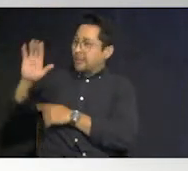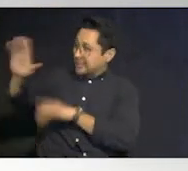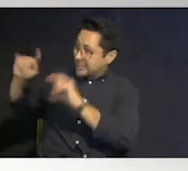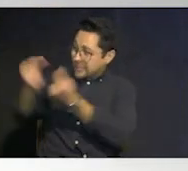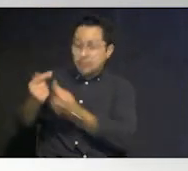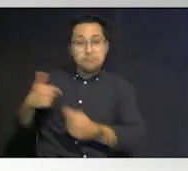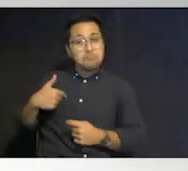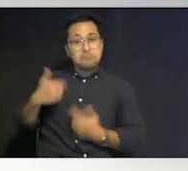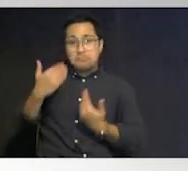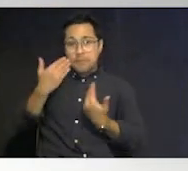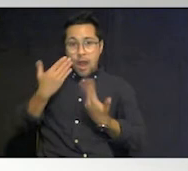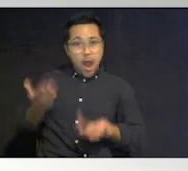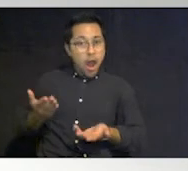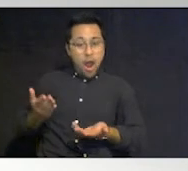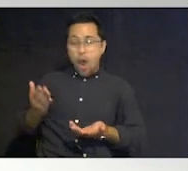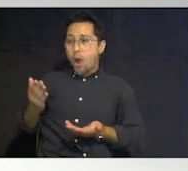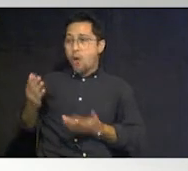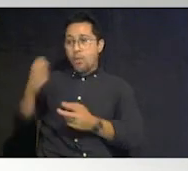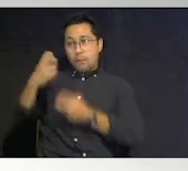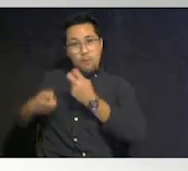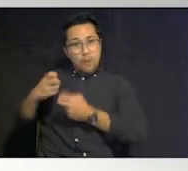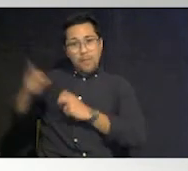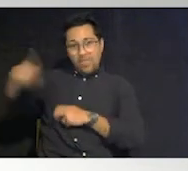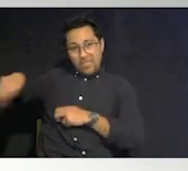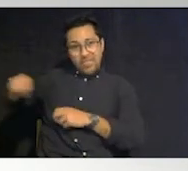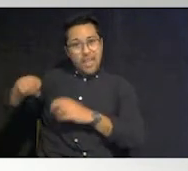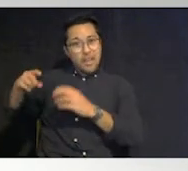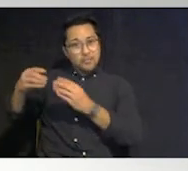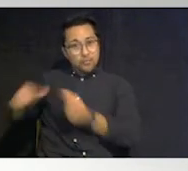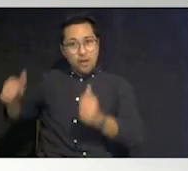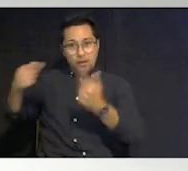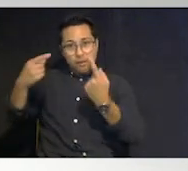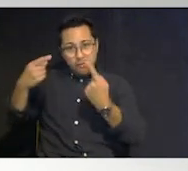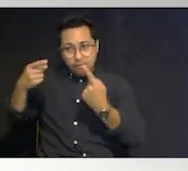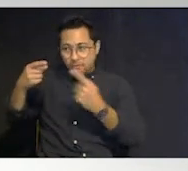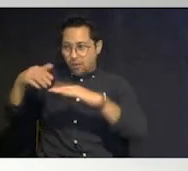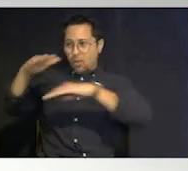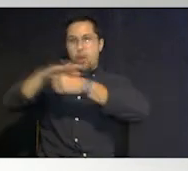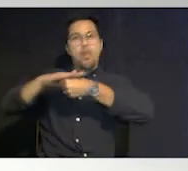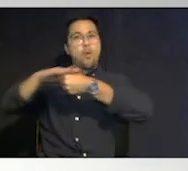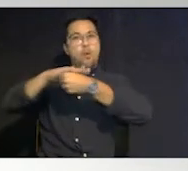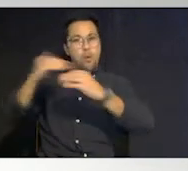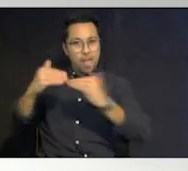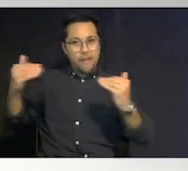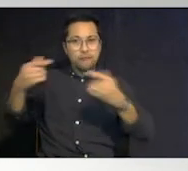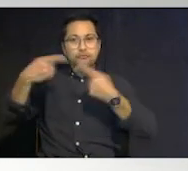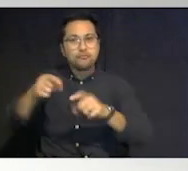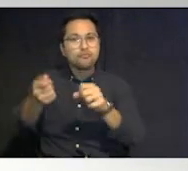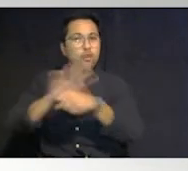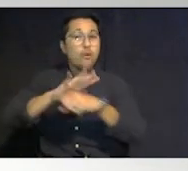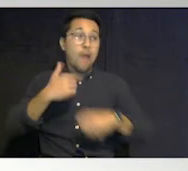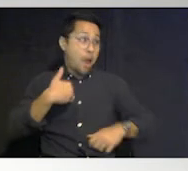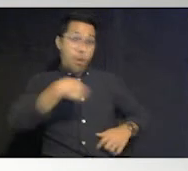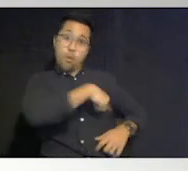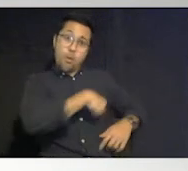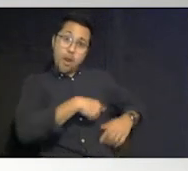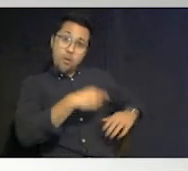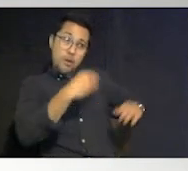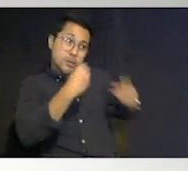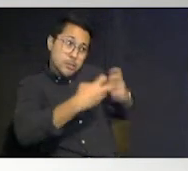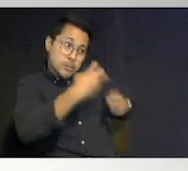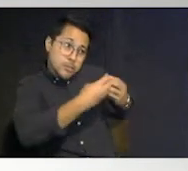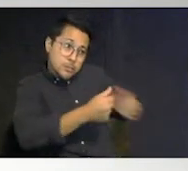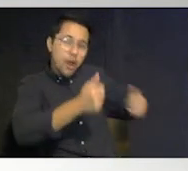they saw they solved on the local level during covid and i know it was huge i know we were solving them at the state level